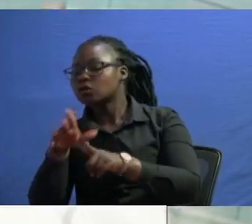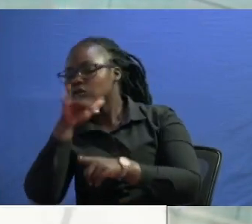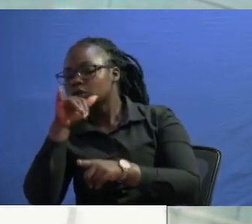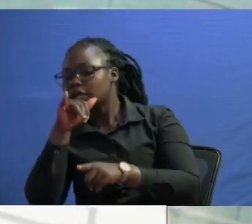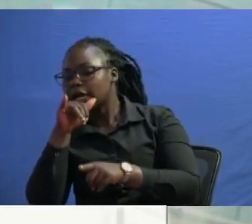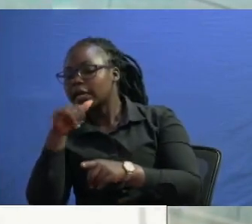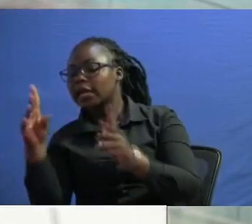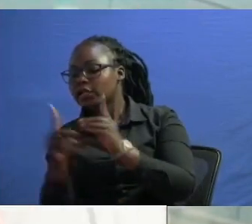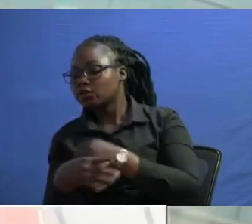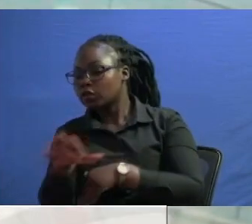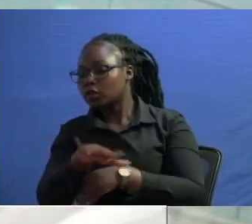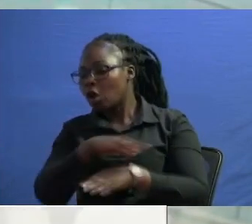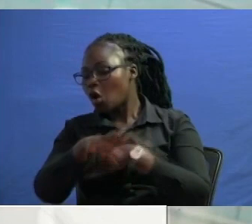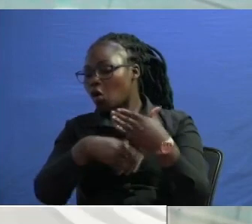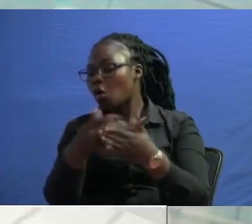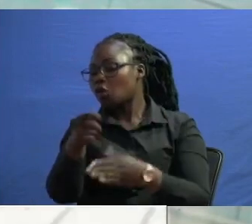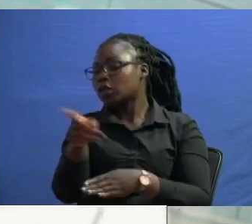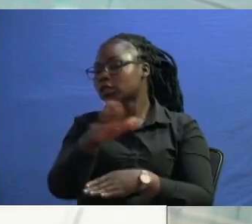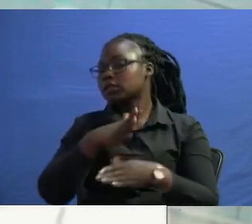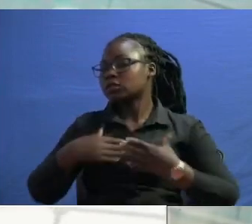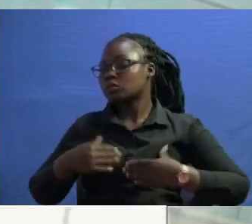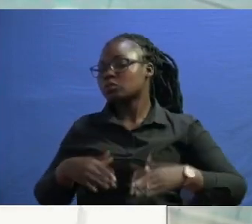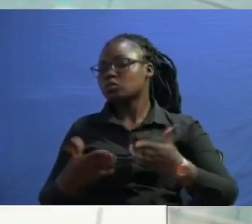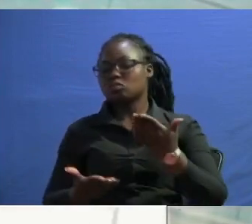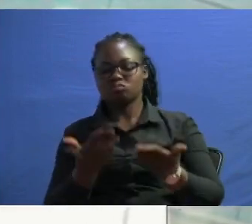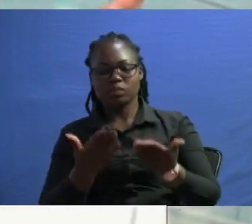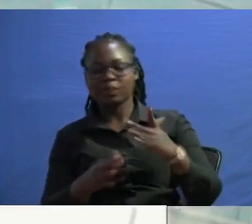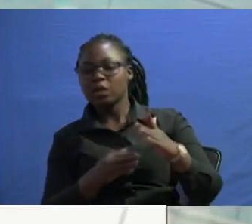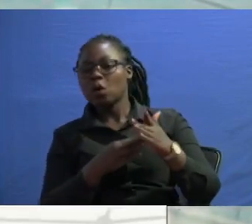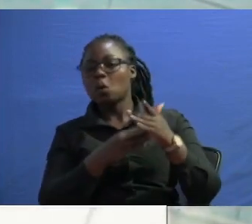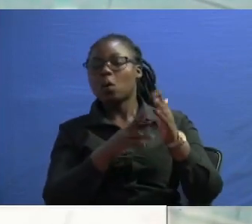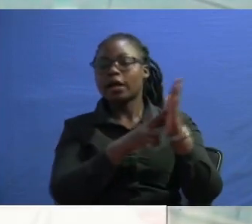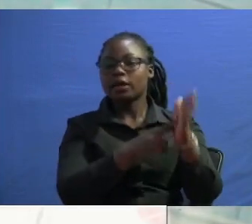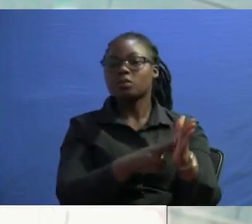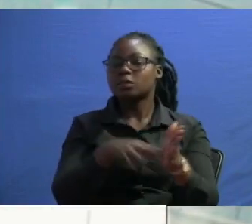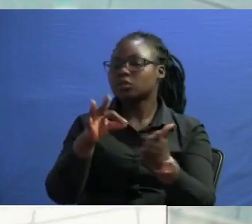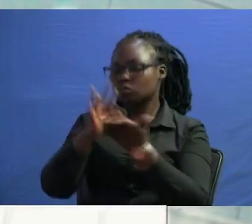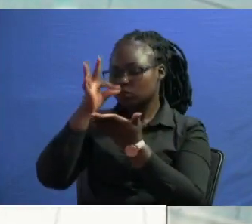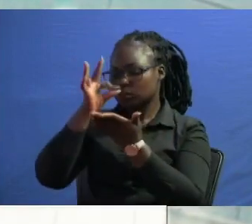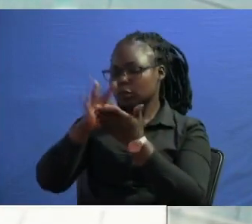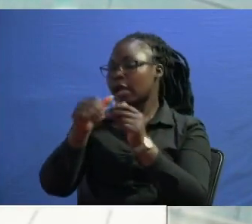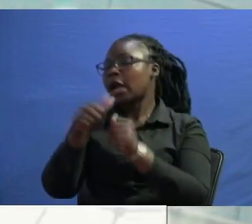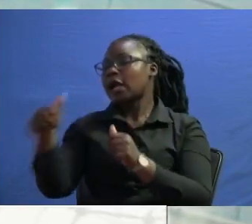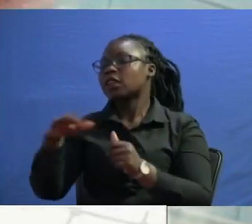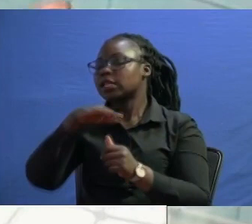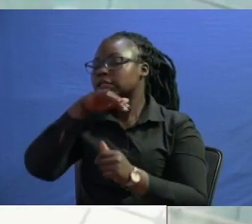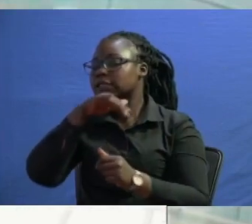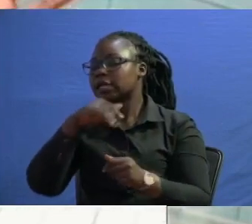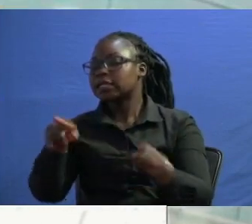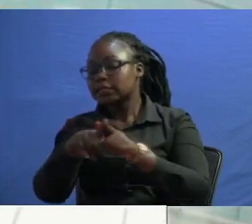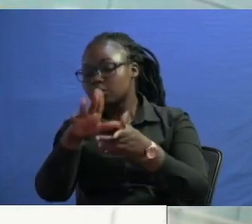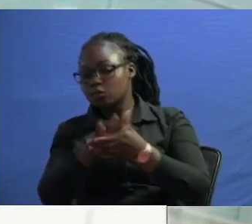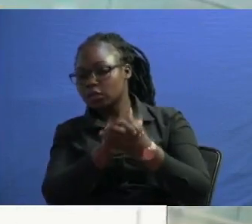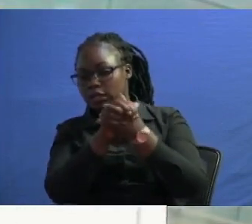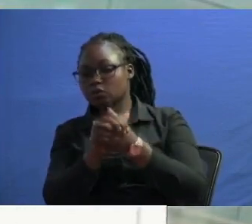somewhere and all these people i have someone representing wiki back and someone representing rilo dinga and in the handshake there